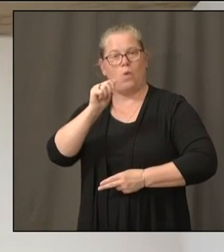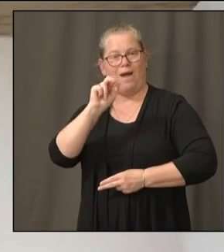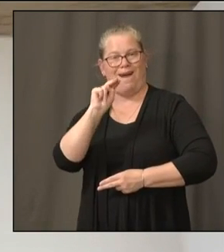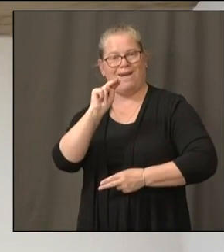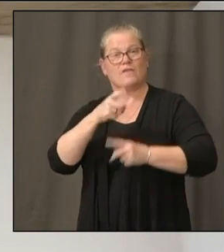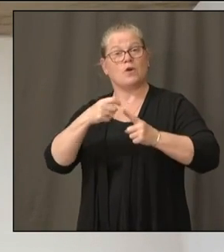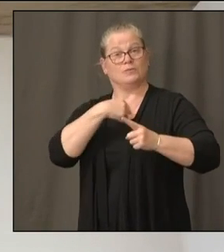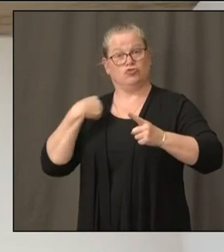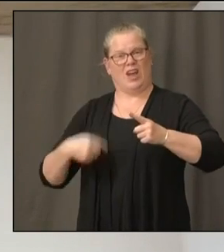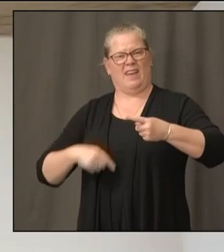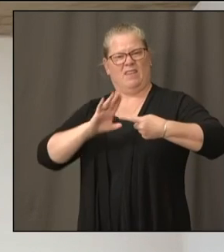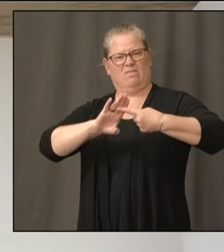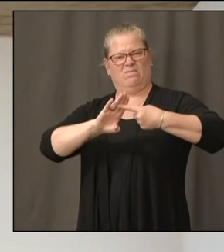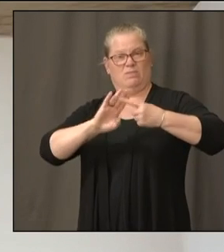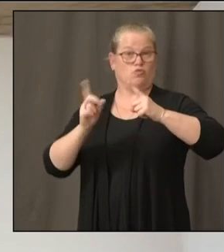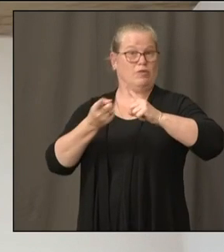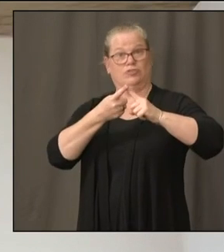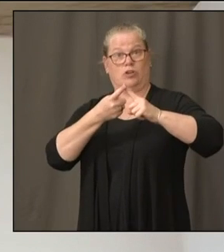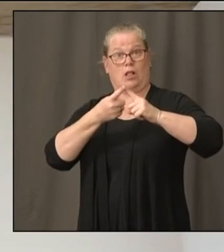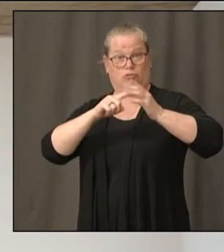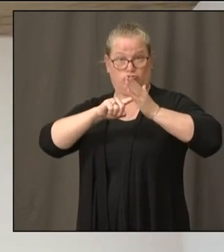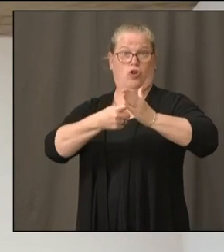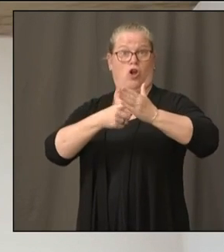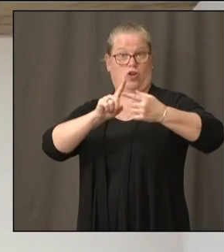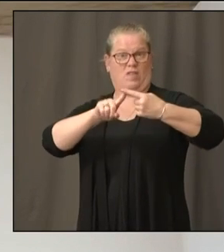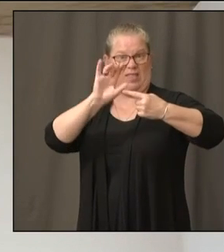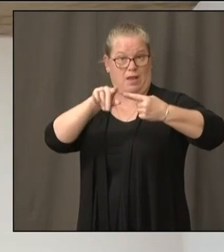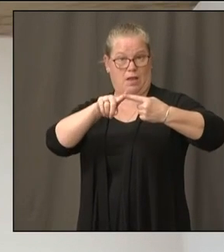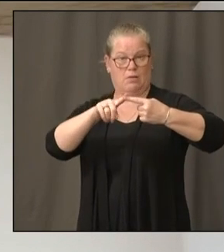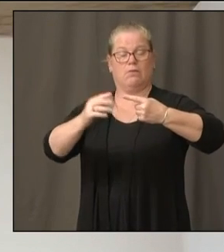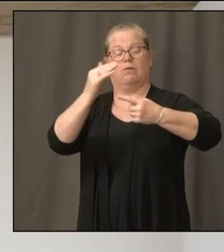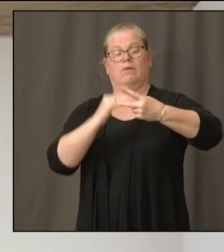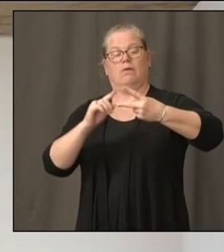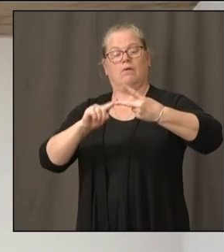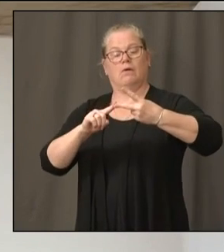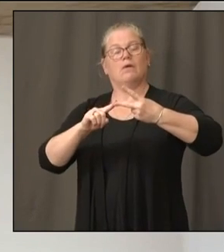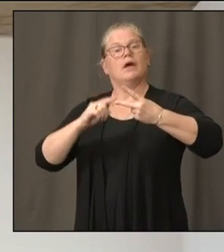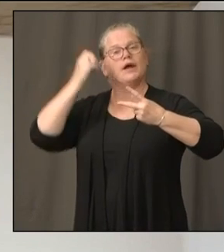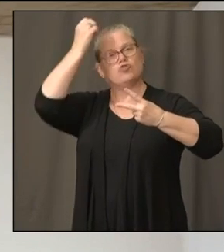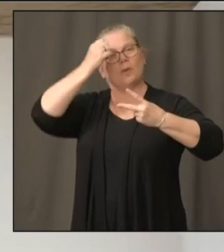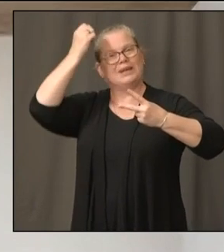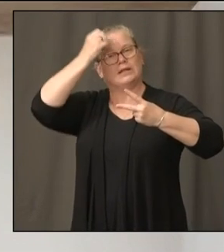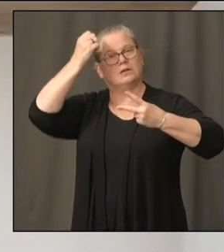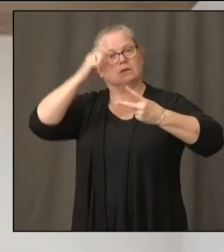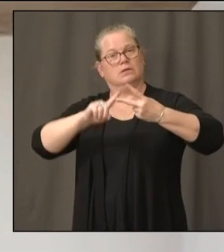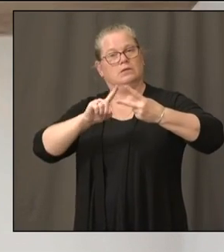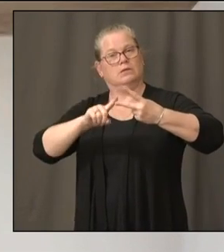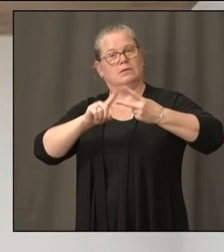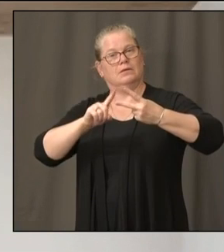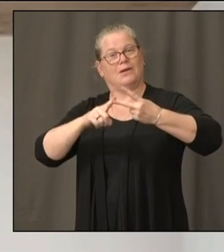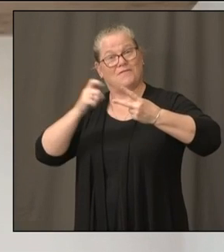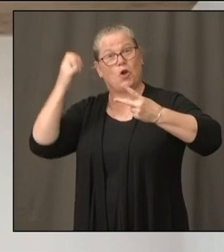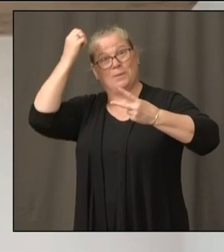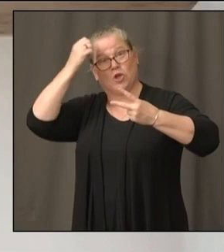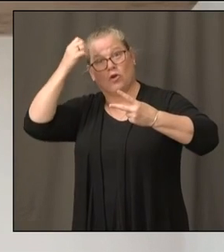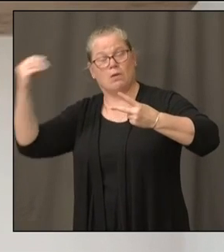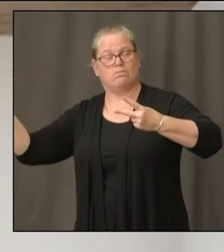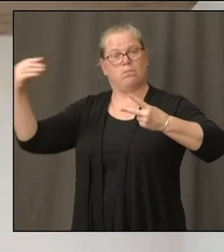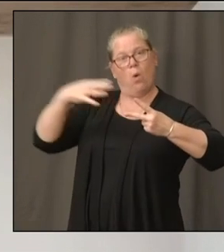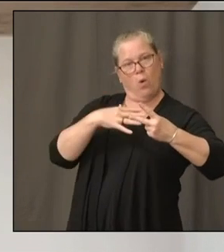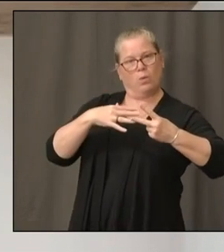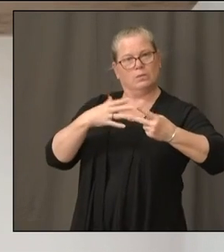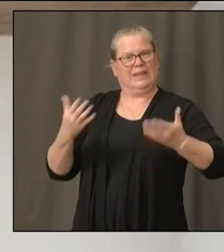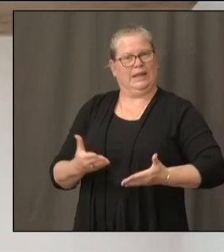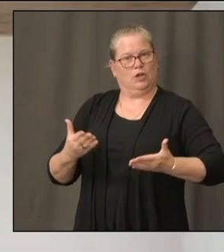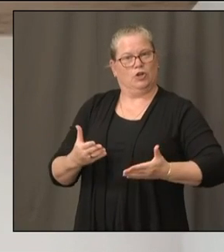European strain. But we know now that in Connecticut, and researchers of Yale have shown this to be true,